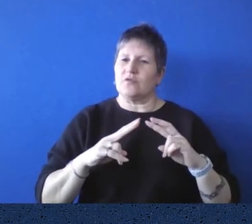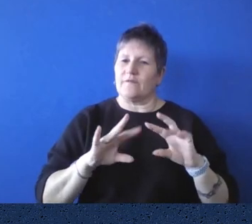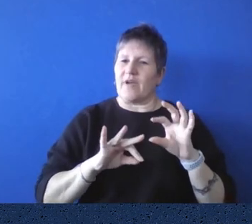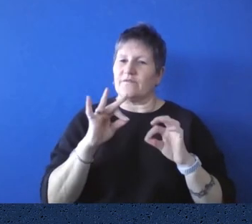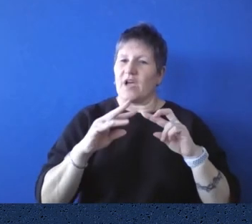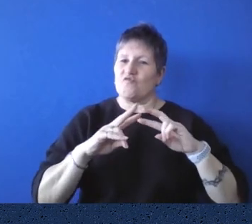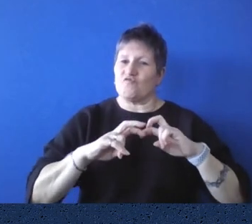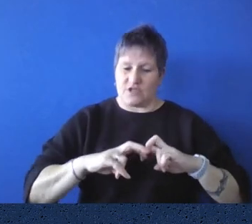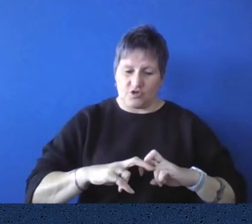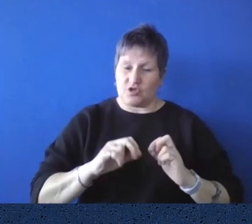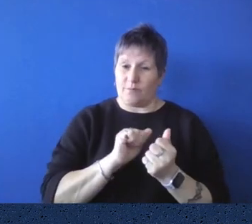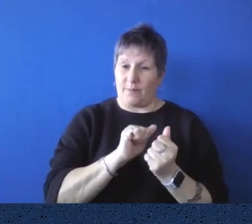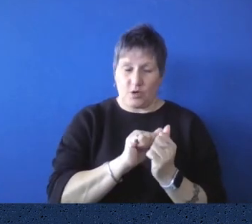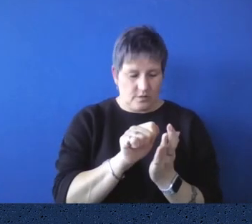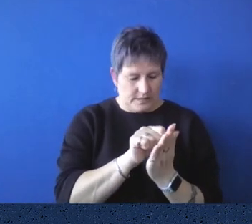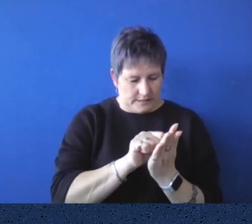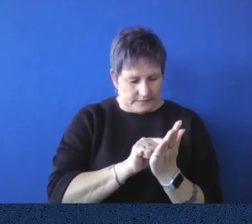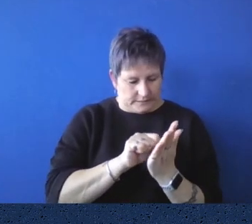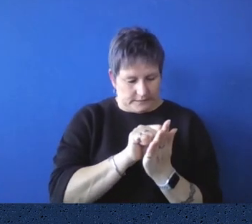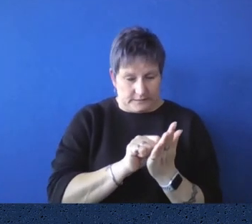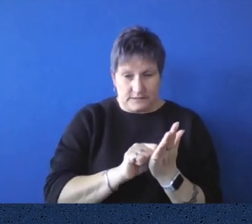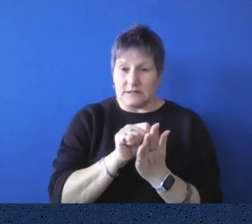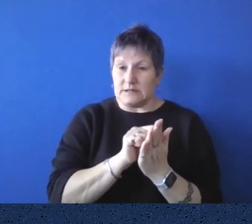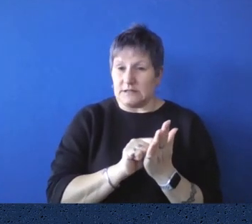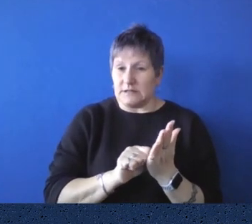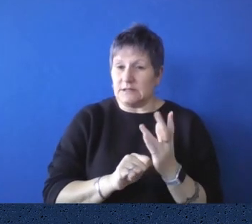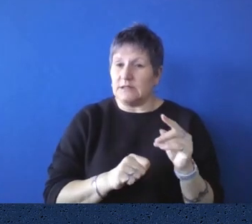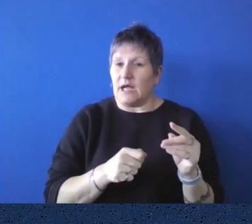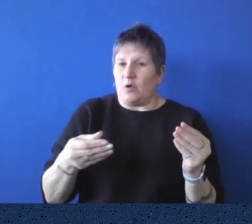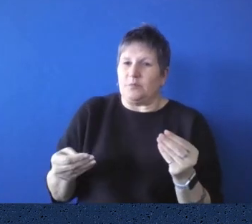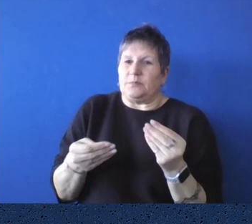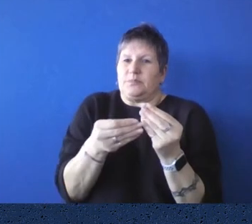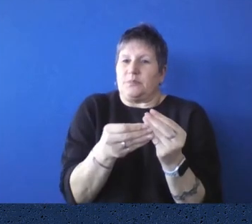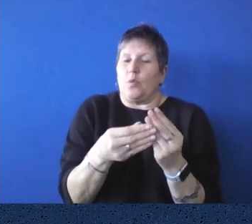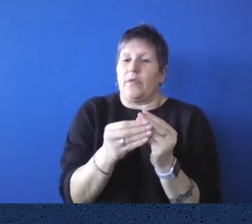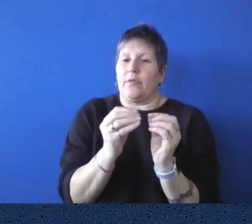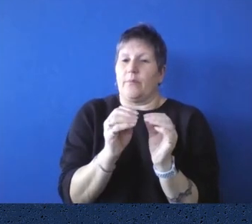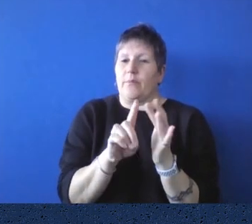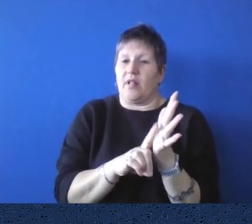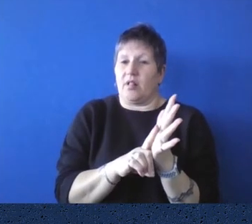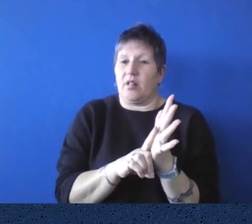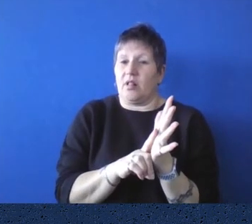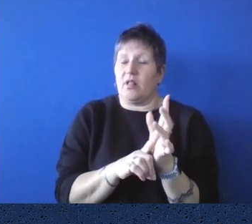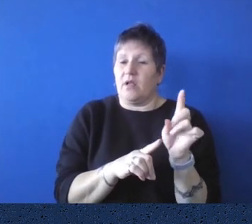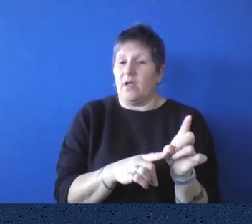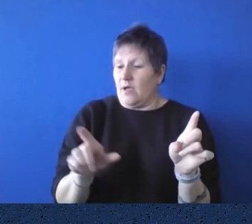in advance of the bill being presented or in conjunction with it and make those available to members and to the